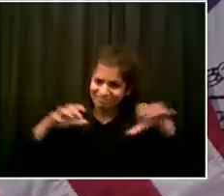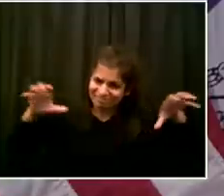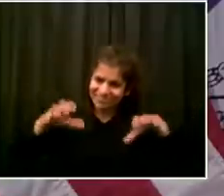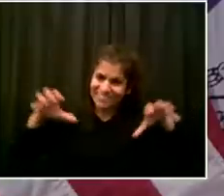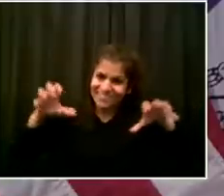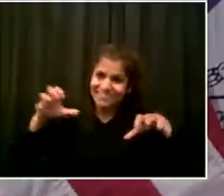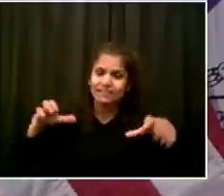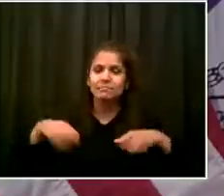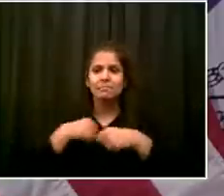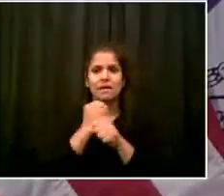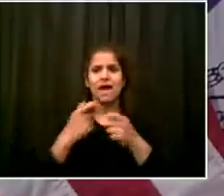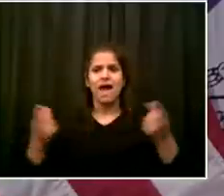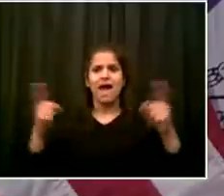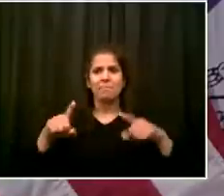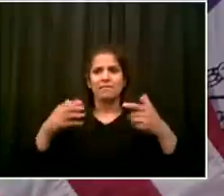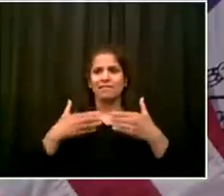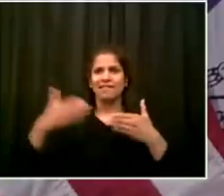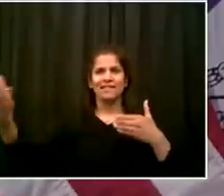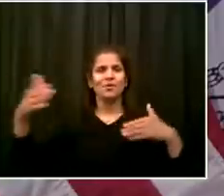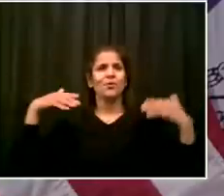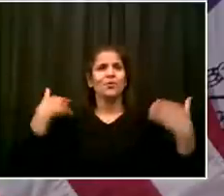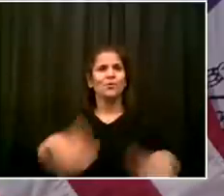people get the food they need.